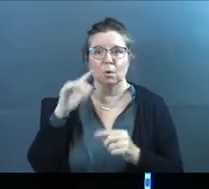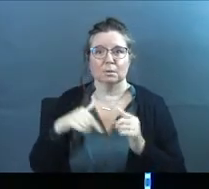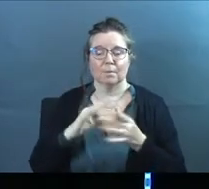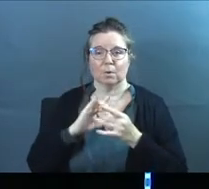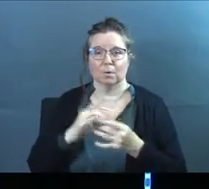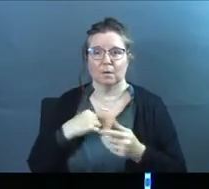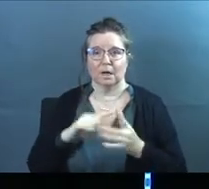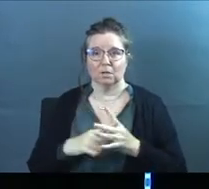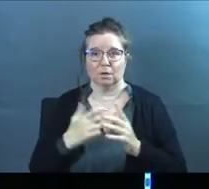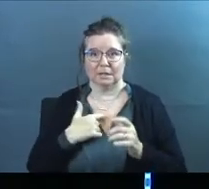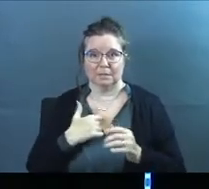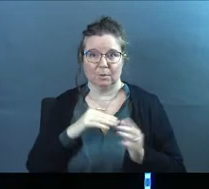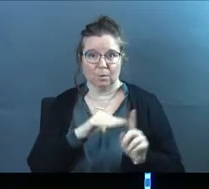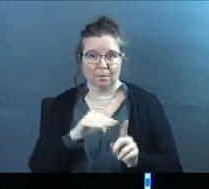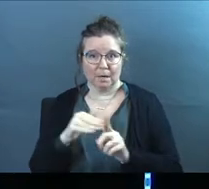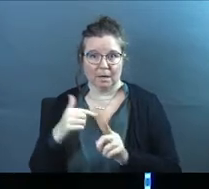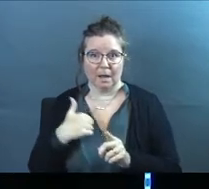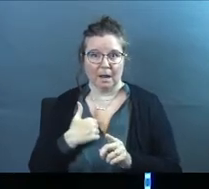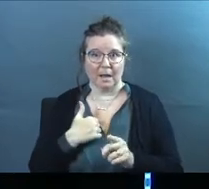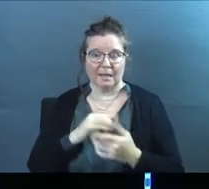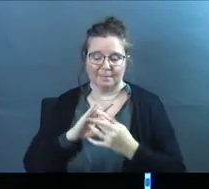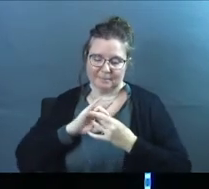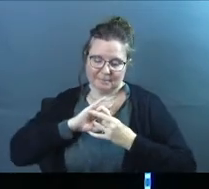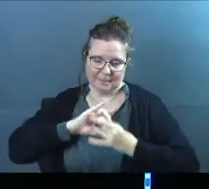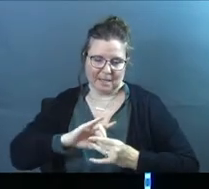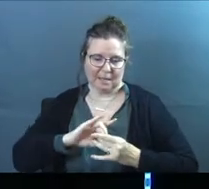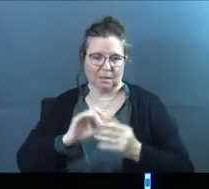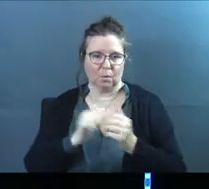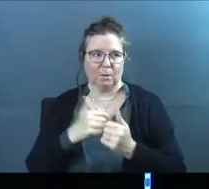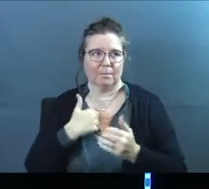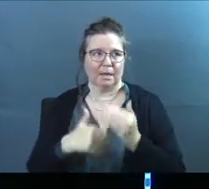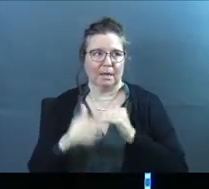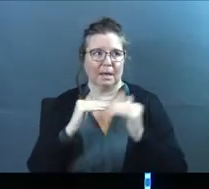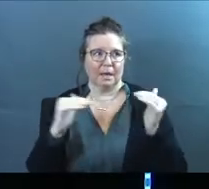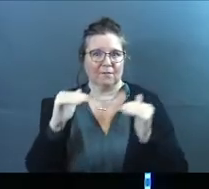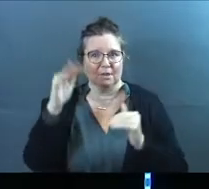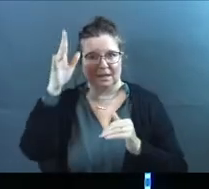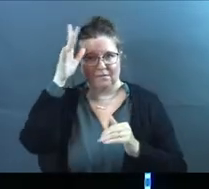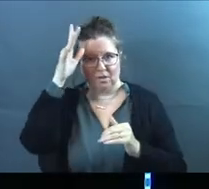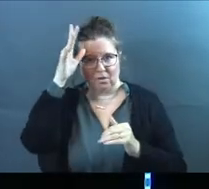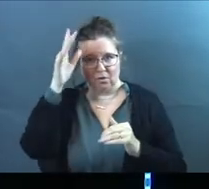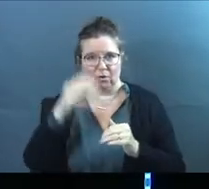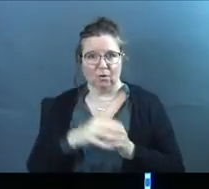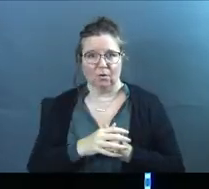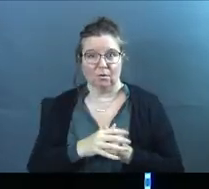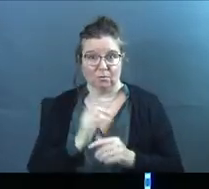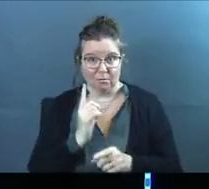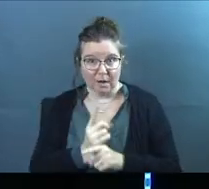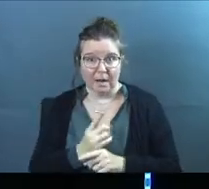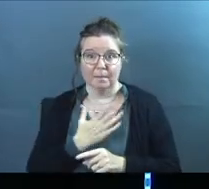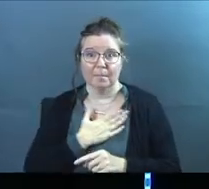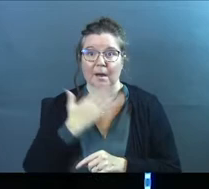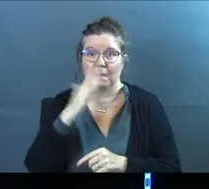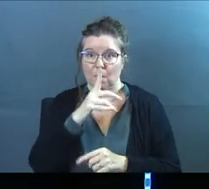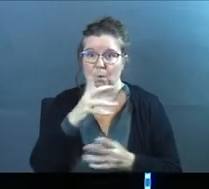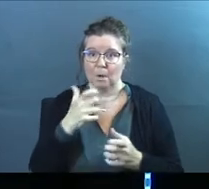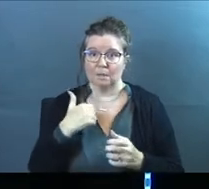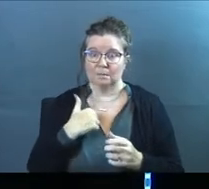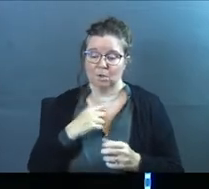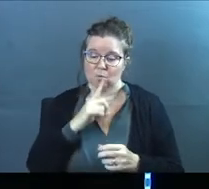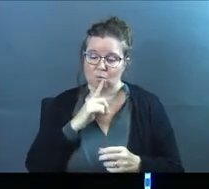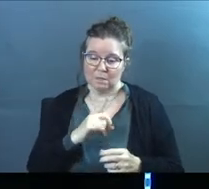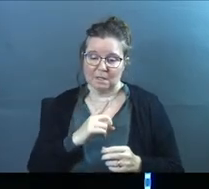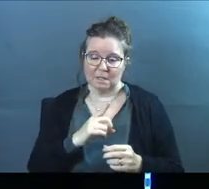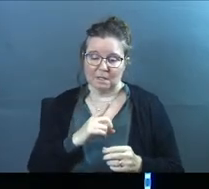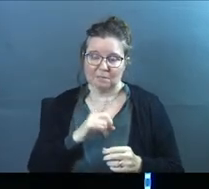That when I start, what I need to be reminded of is I'm connecting with my heavenly Father, right? My God who wants to be in